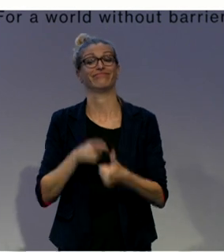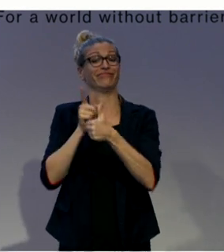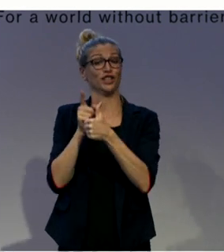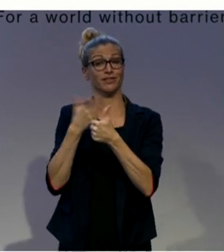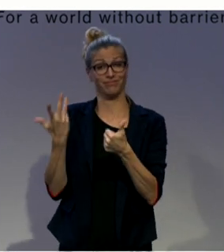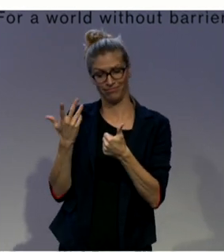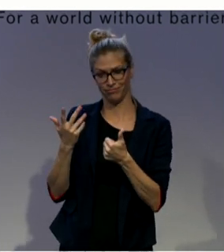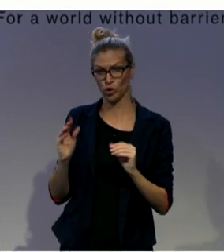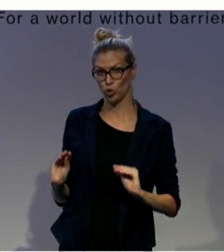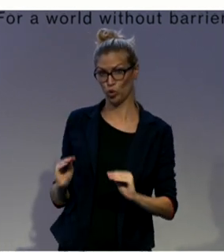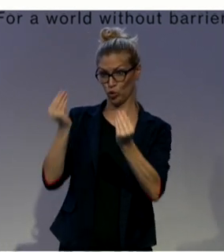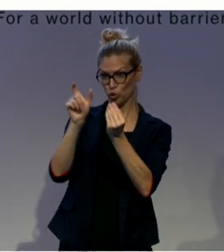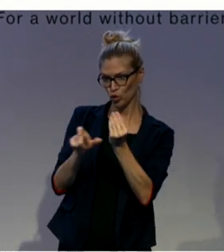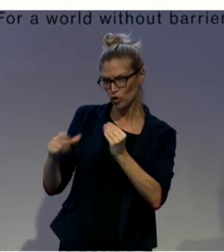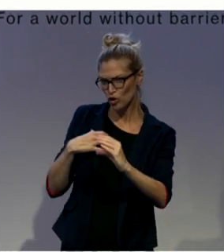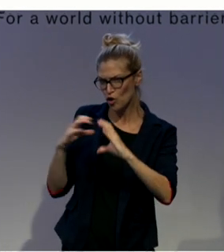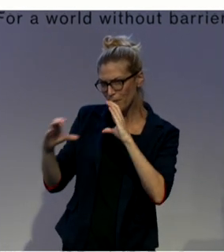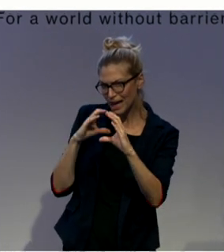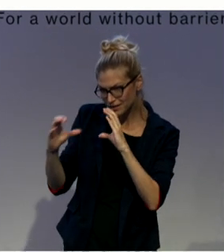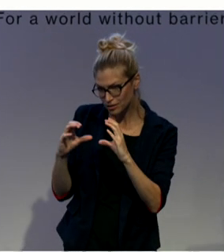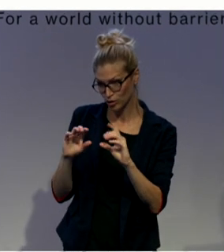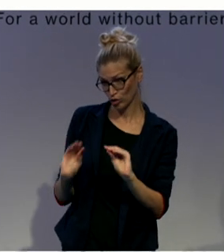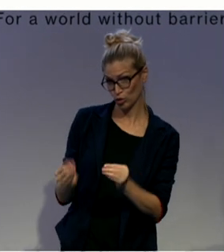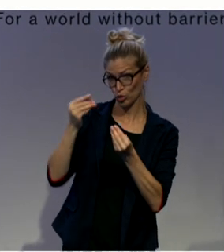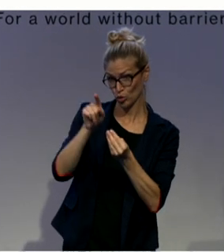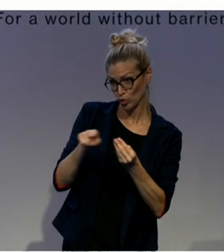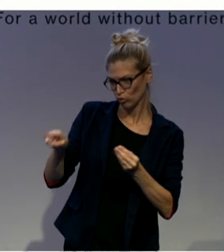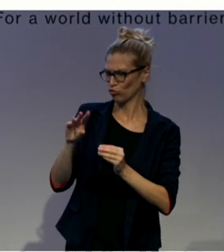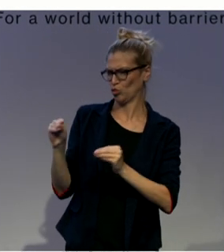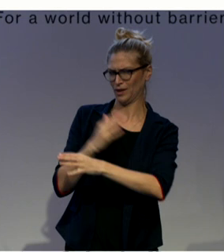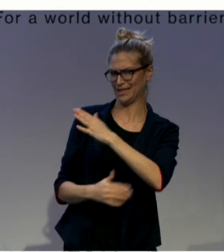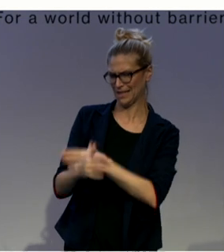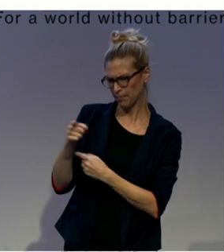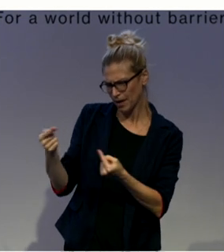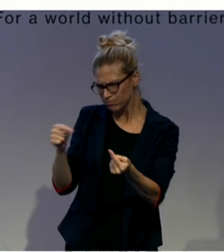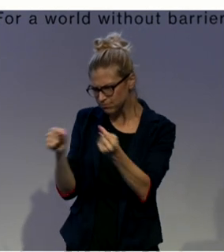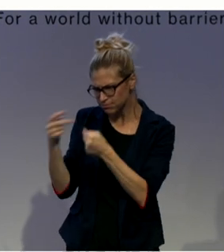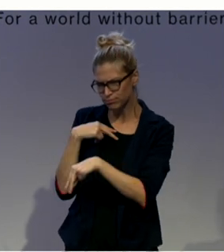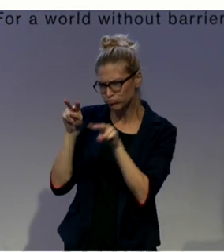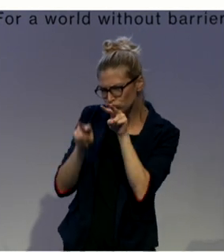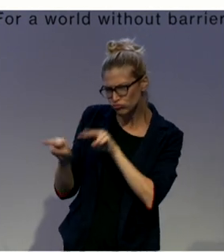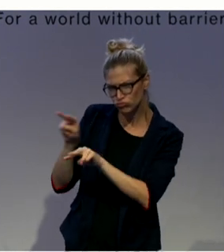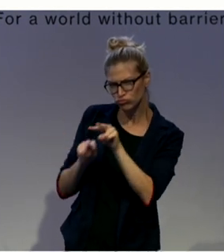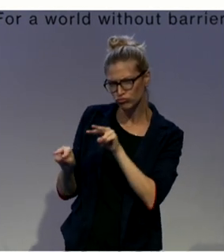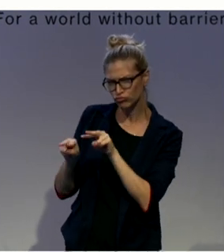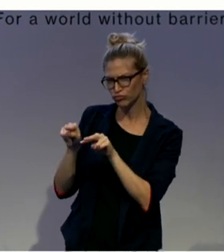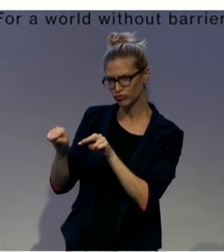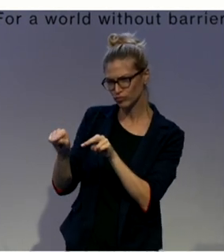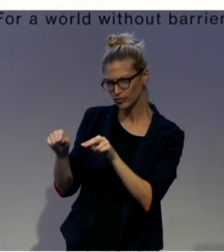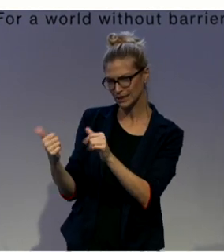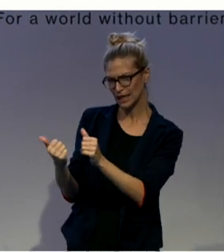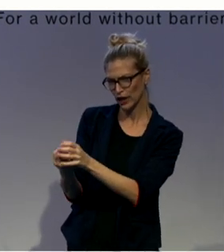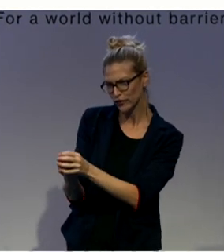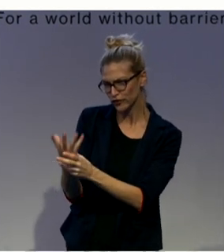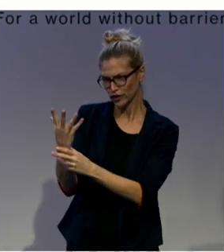without disabilities, and two, re-educates them from the perspective of an inclusive society. A methodology